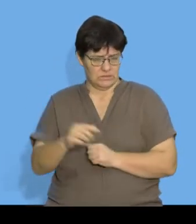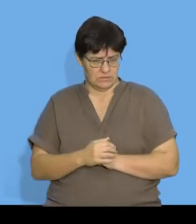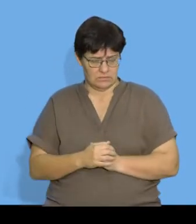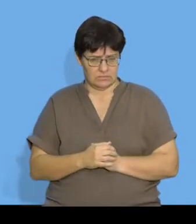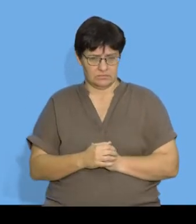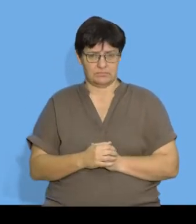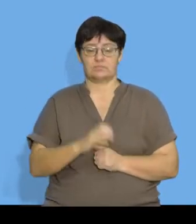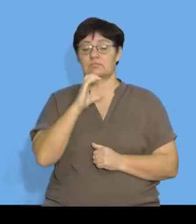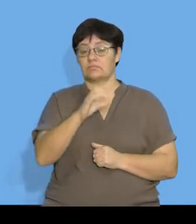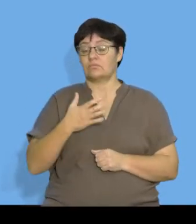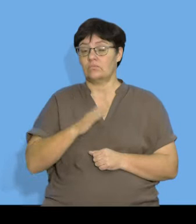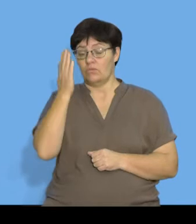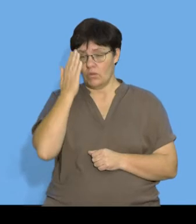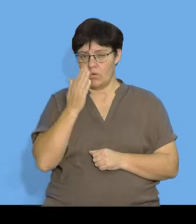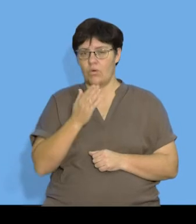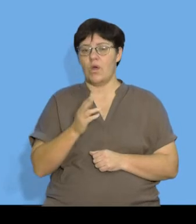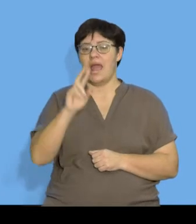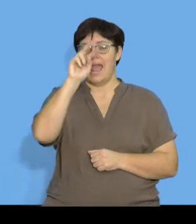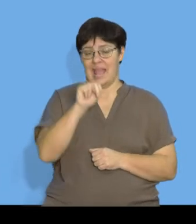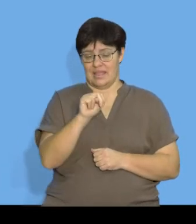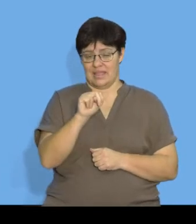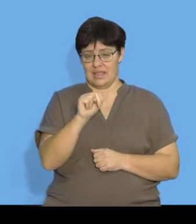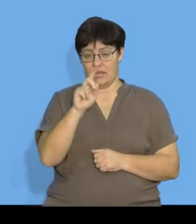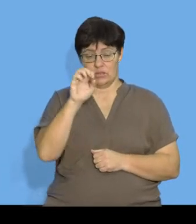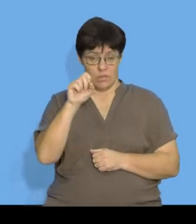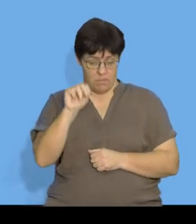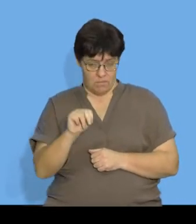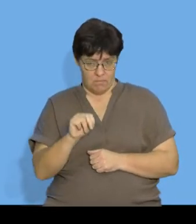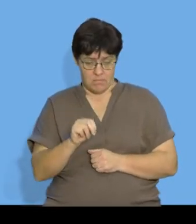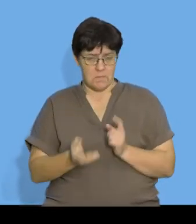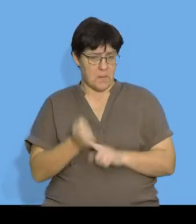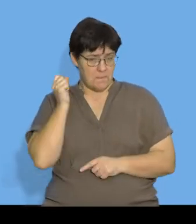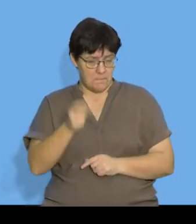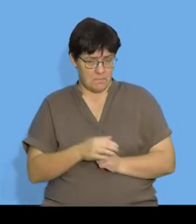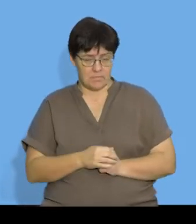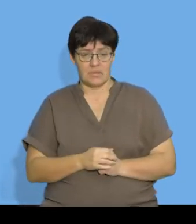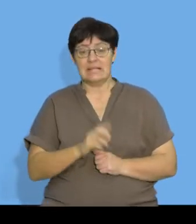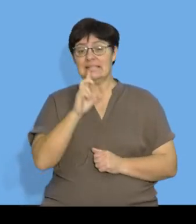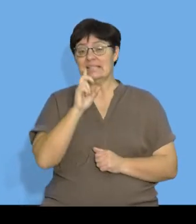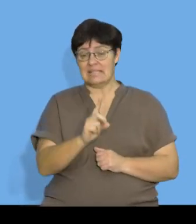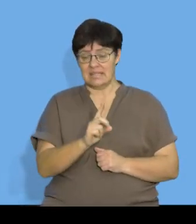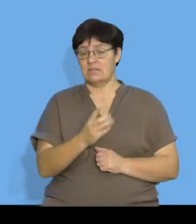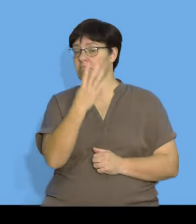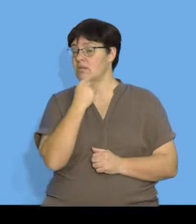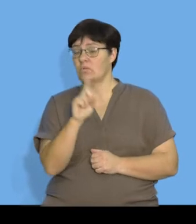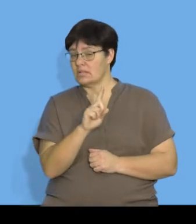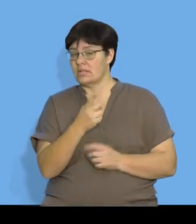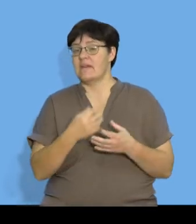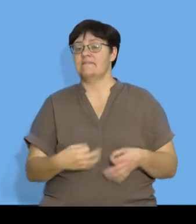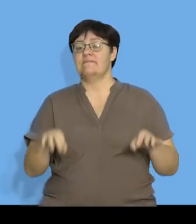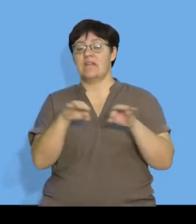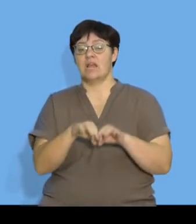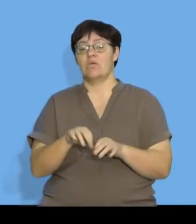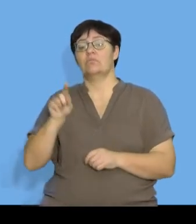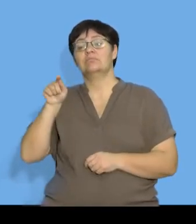asking me to determine a formula for the nth term of the sequence. D is asking me to determine the value of the